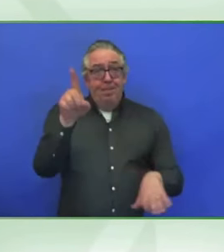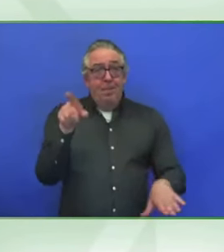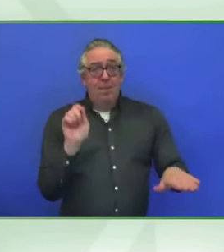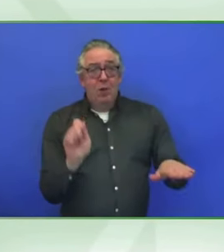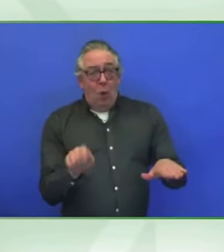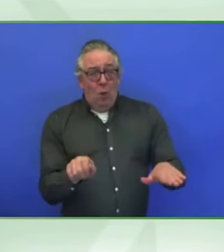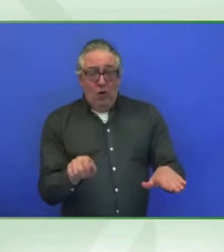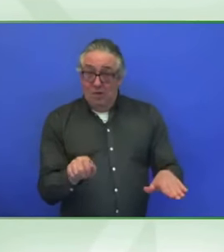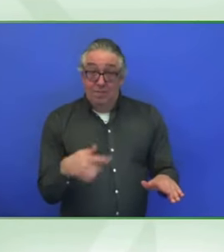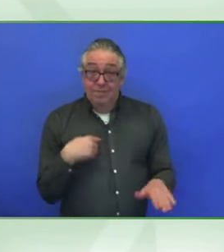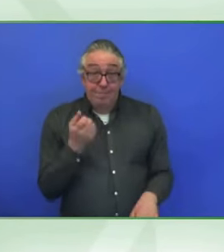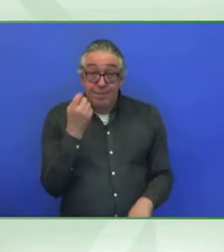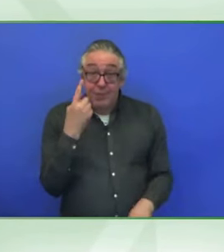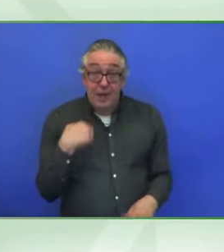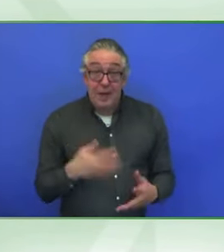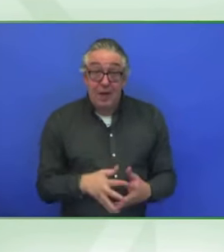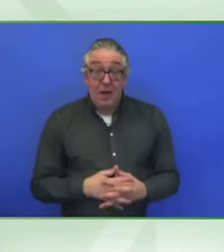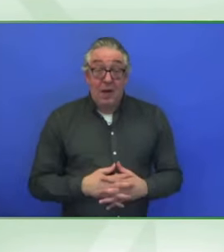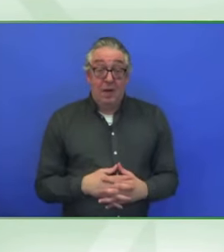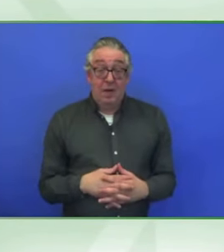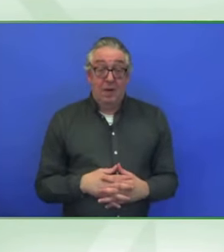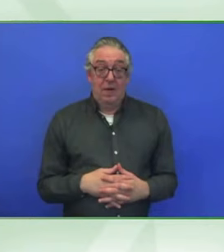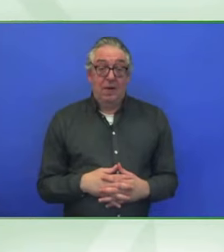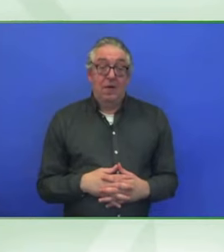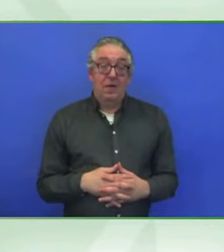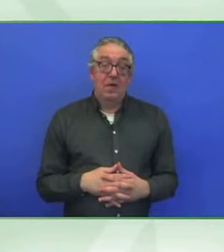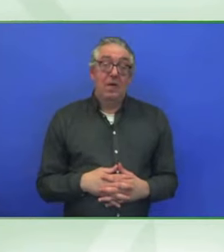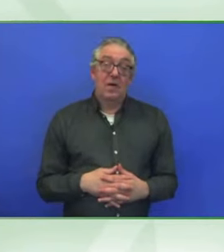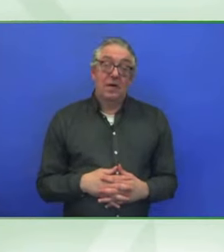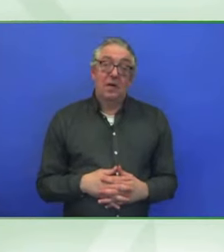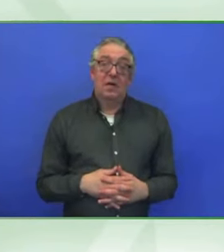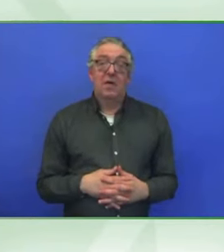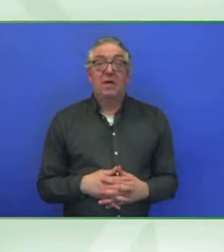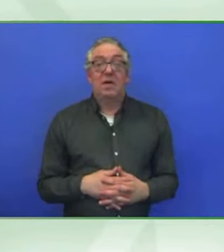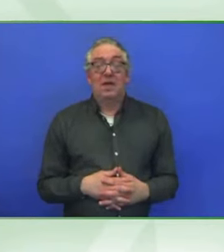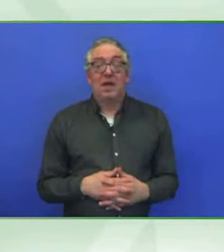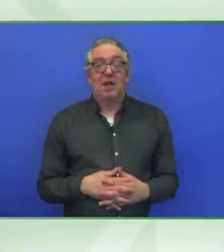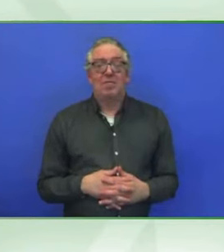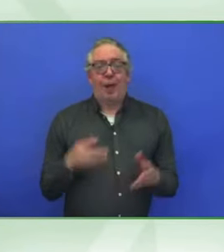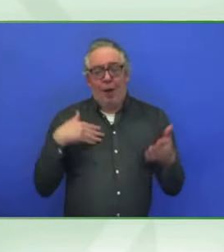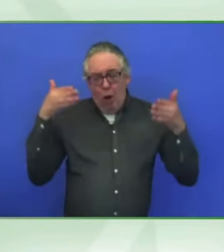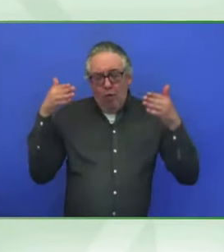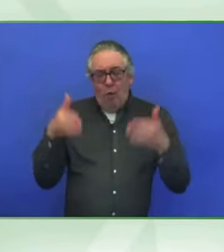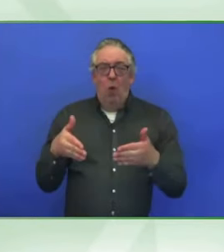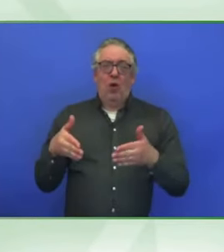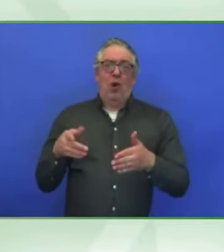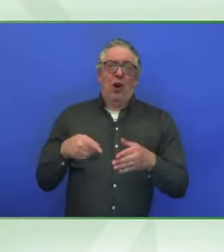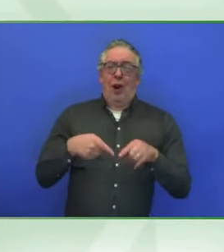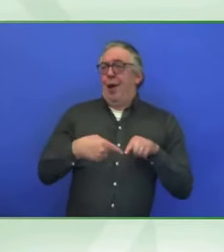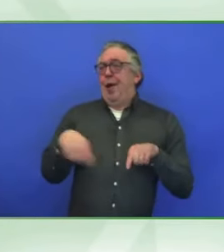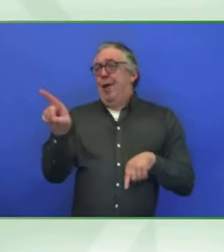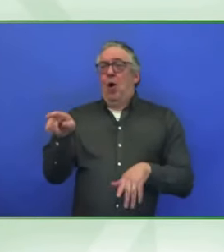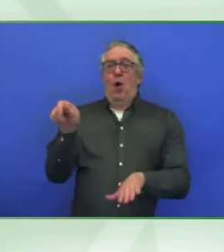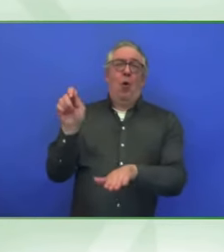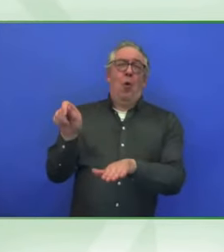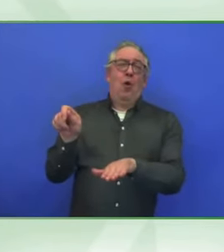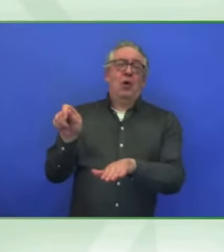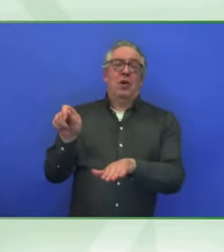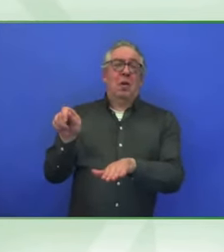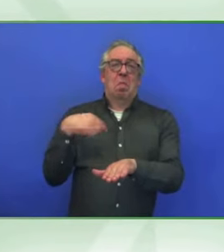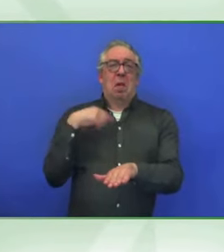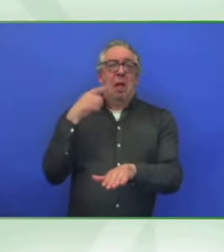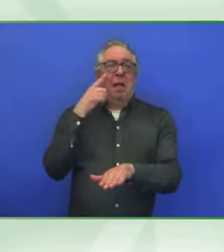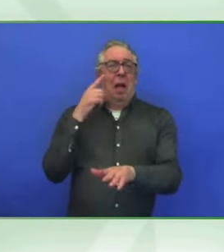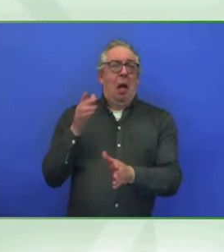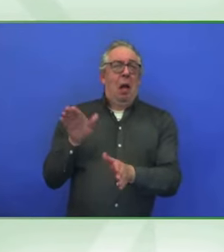I think I would go beyond just the, the lawsuits and the, I would look at it as just a